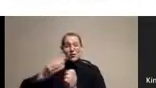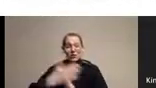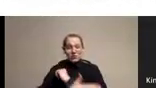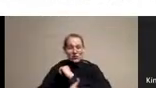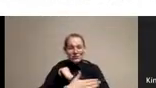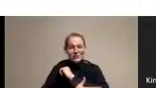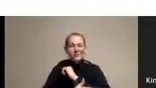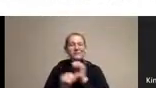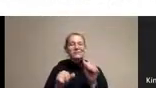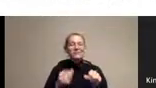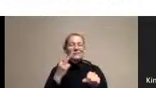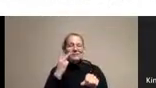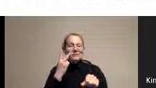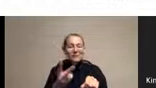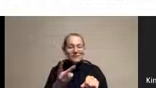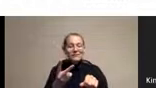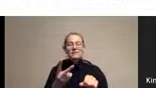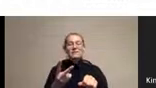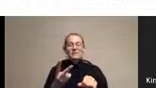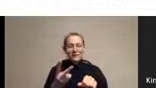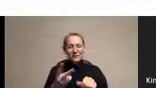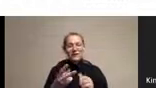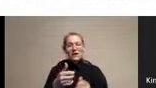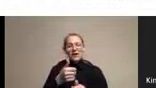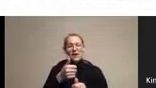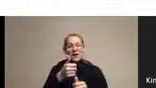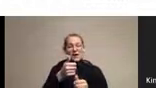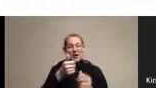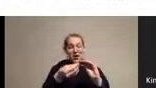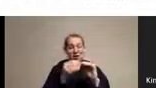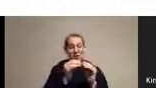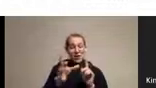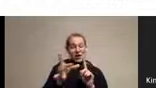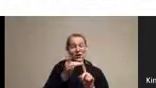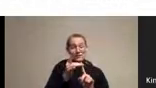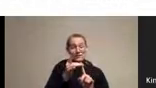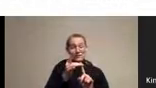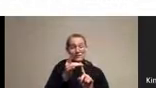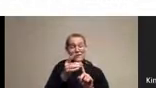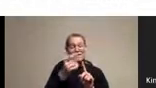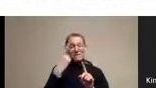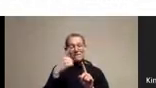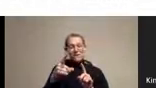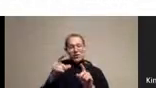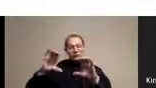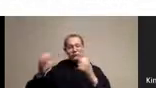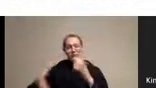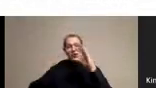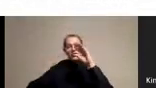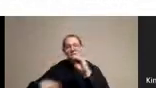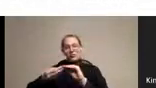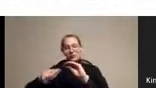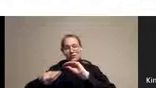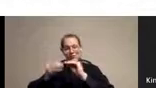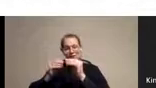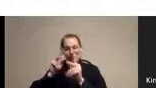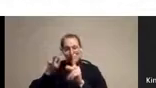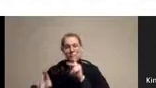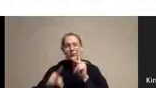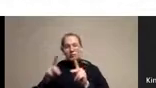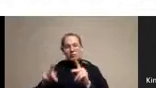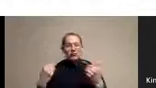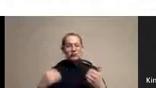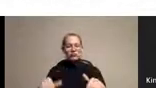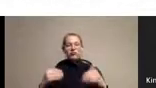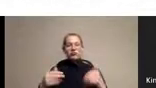you see that, again, per case in population, we've passed all other high-income countries in terms of number of deaths throughout the pandemic, and particularly cumulative deaths during Omicron,